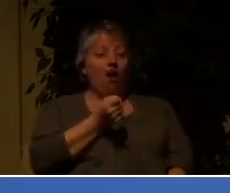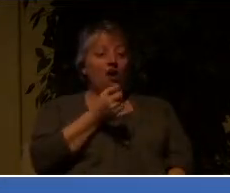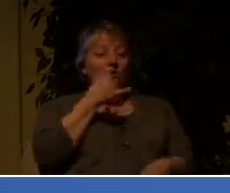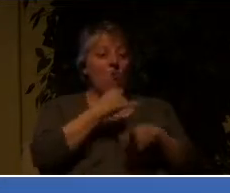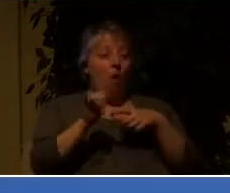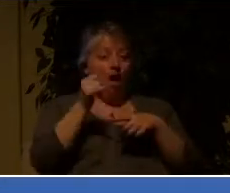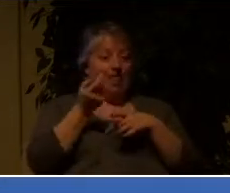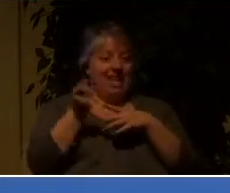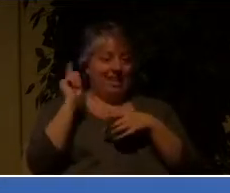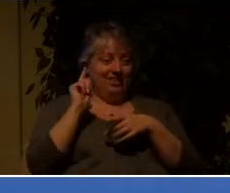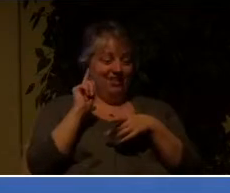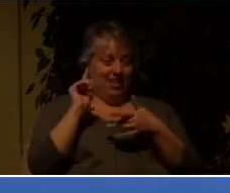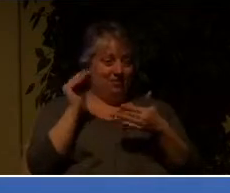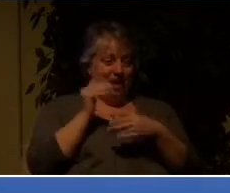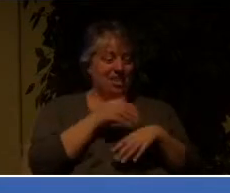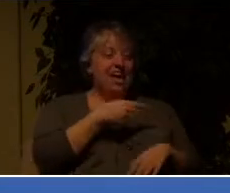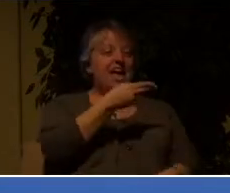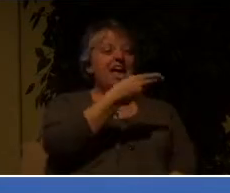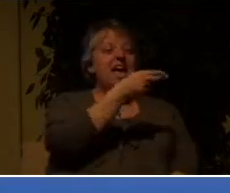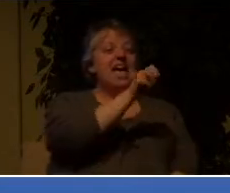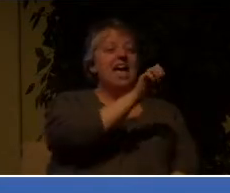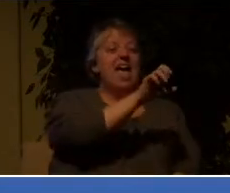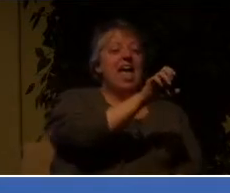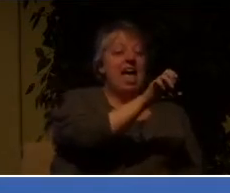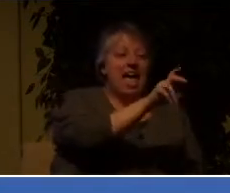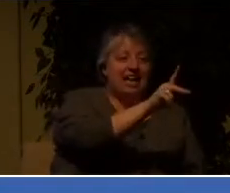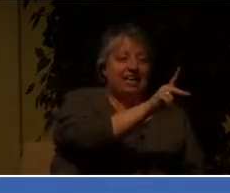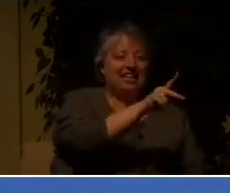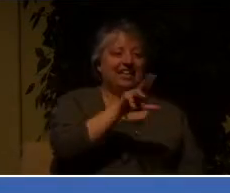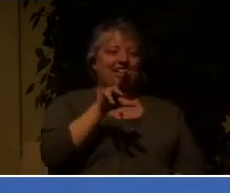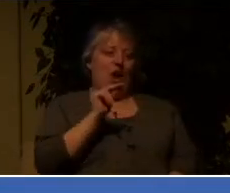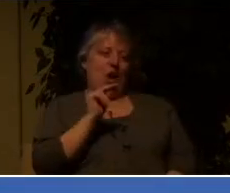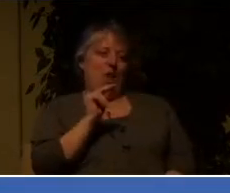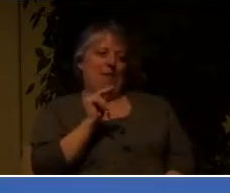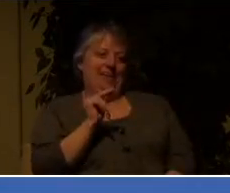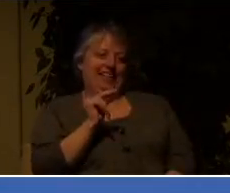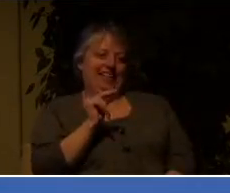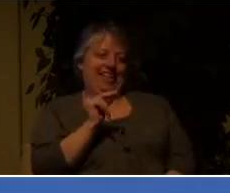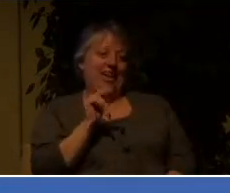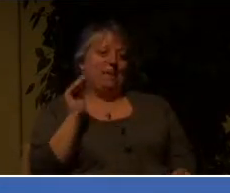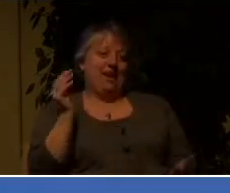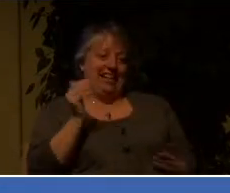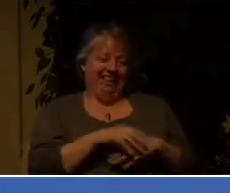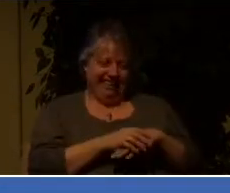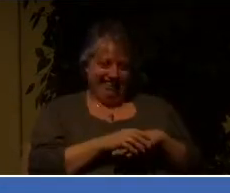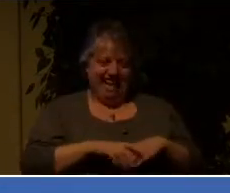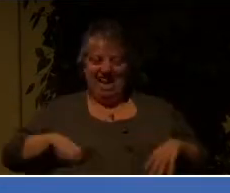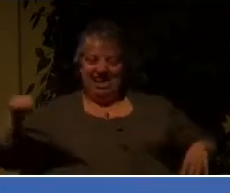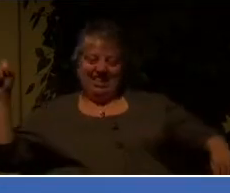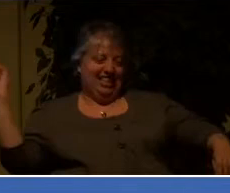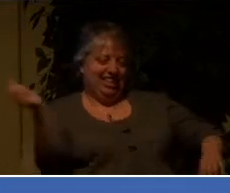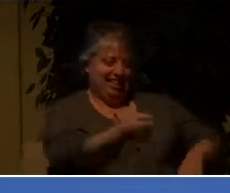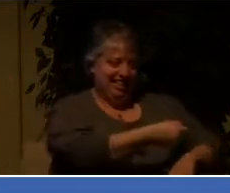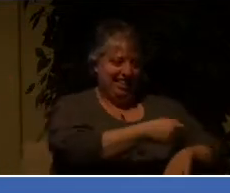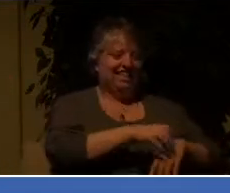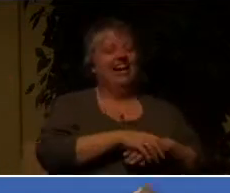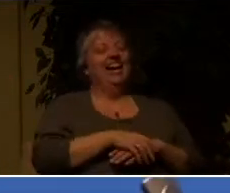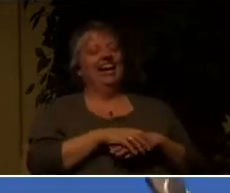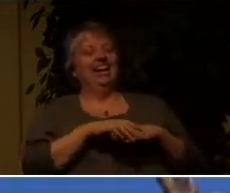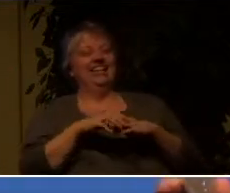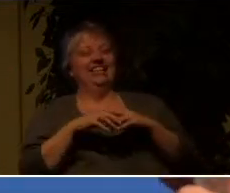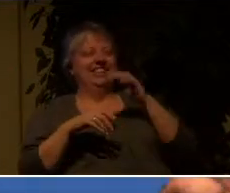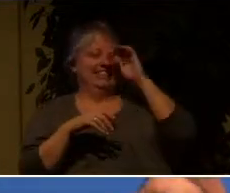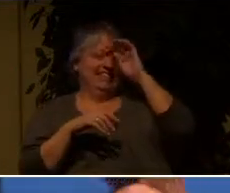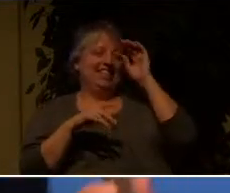Will you put down your foot and say, I am a child of the king. I belong to my father who is in heaven. My